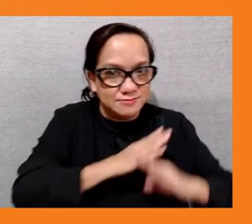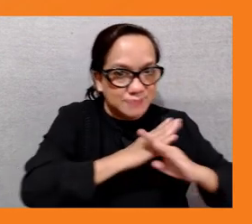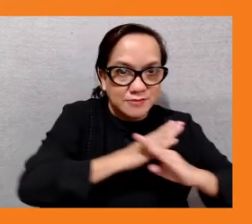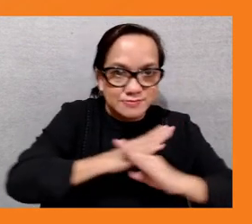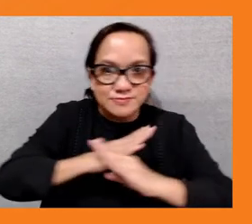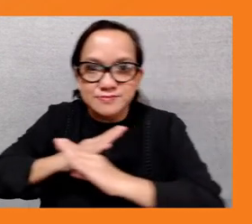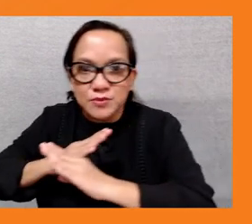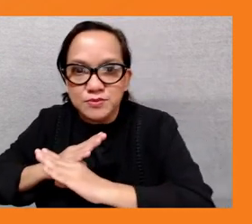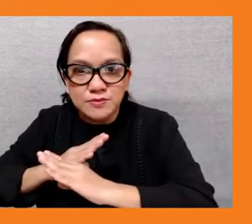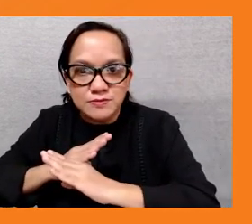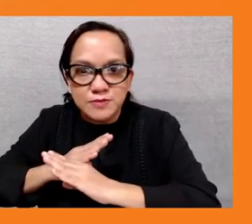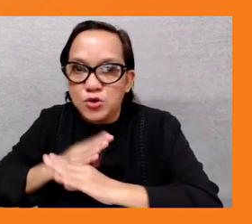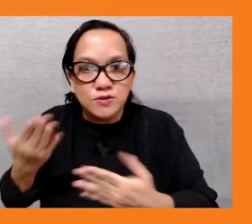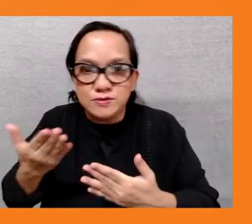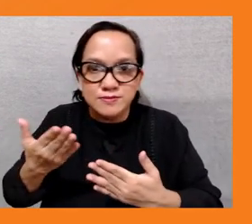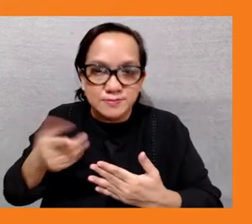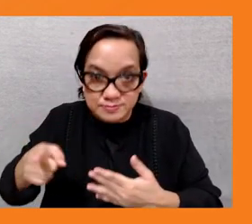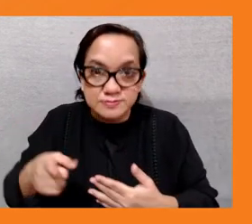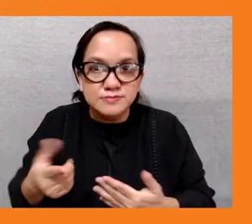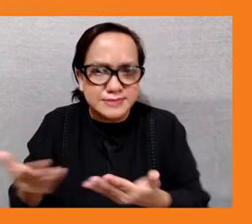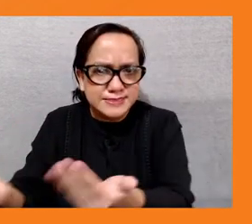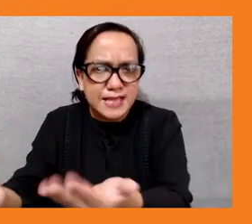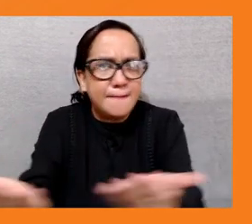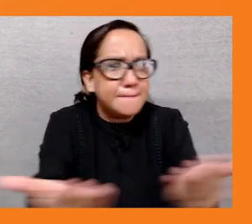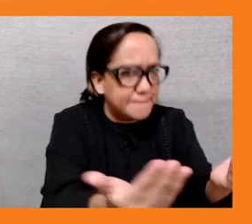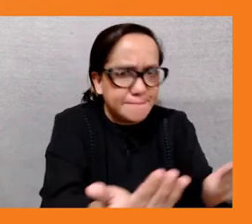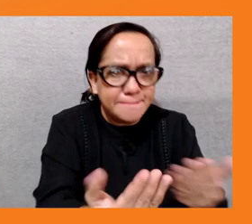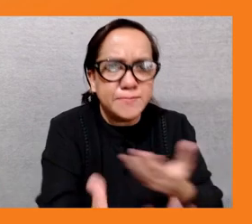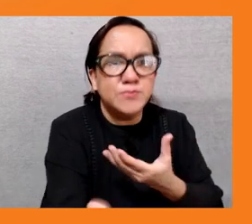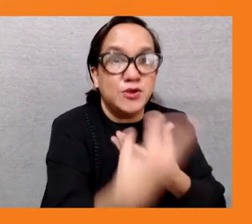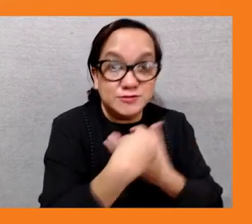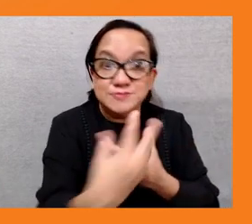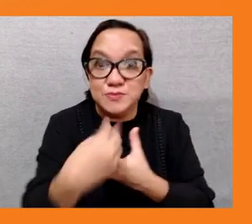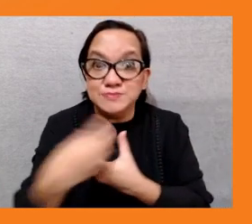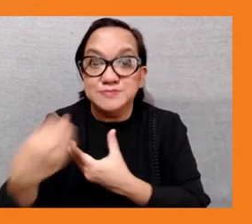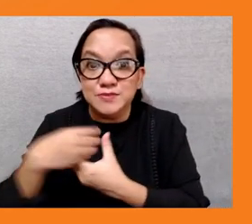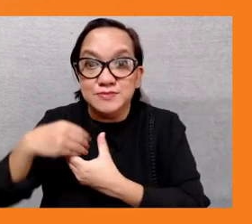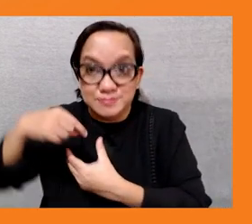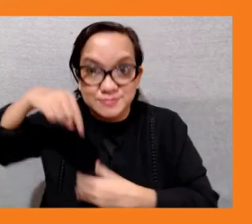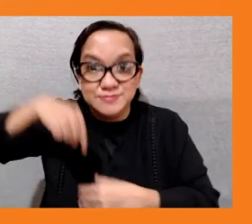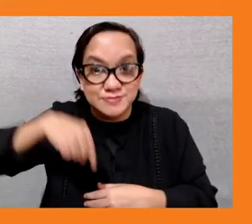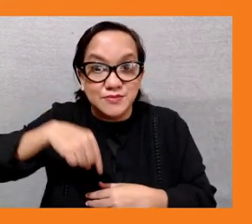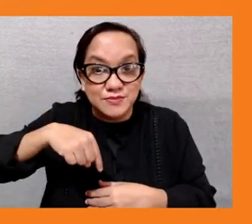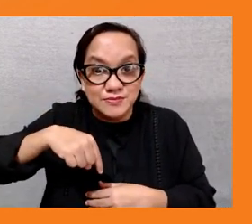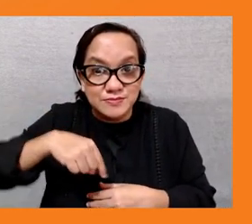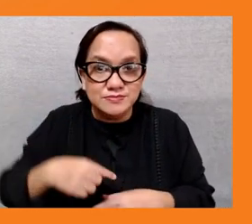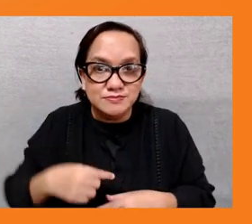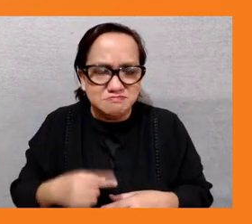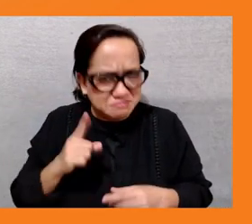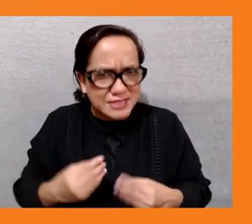so this manuals we've been giving out to national trainers and teachers of two municipalities